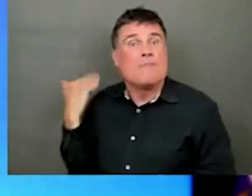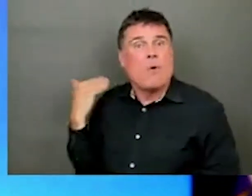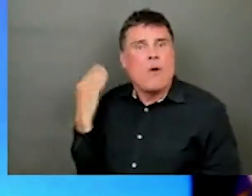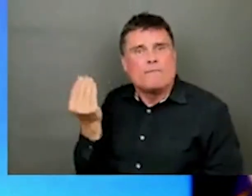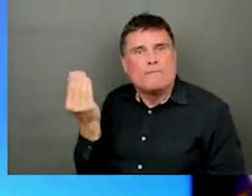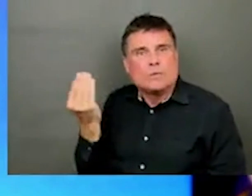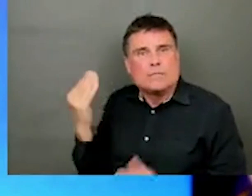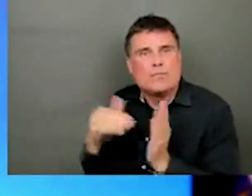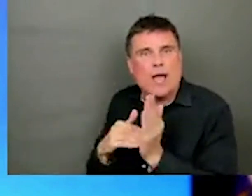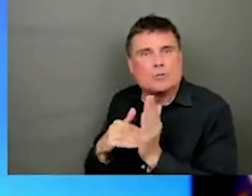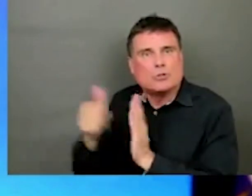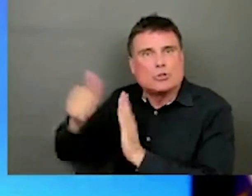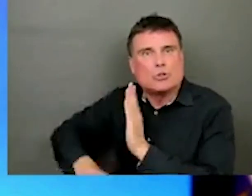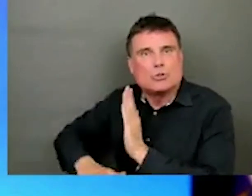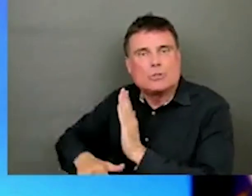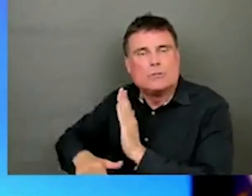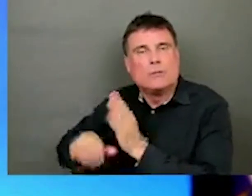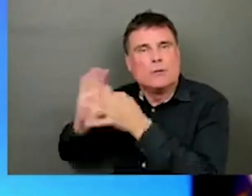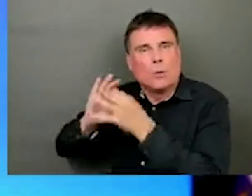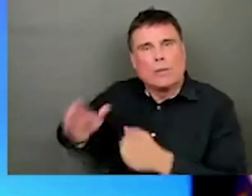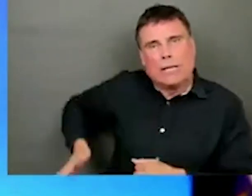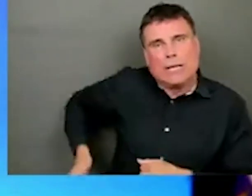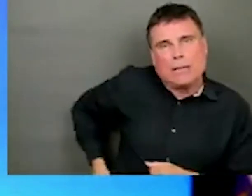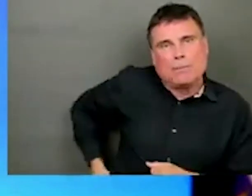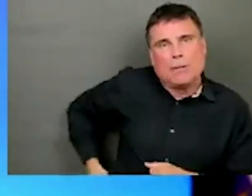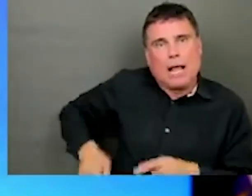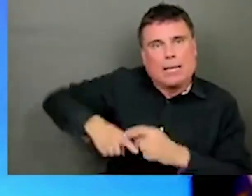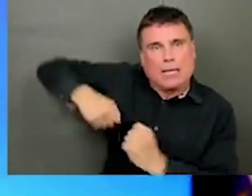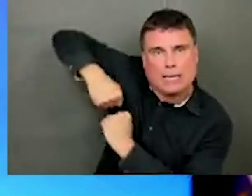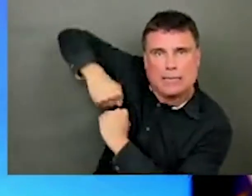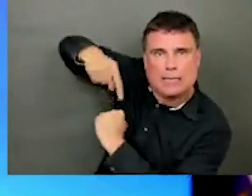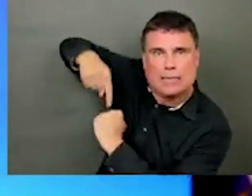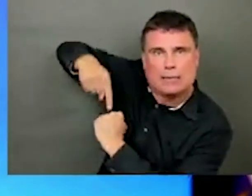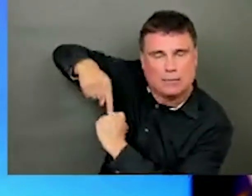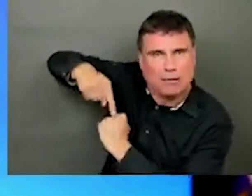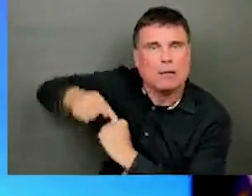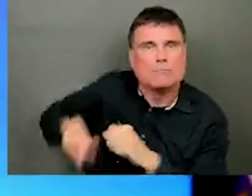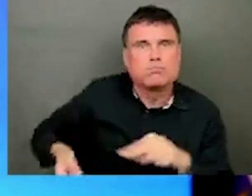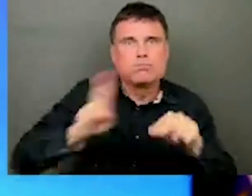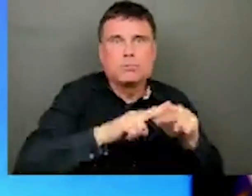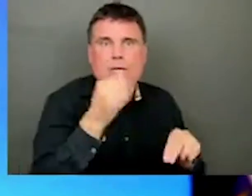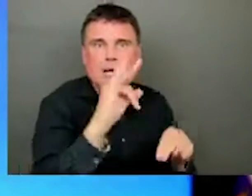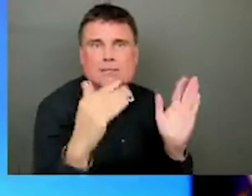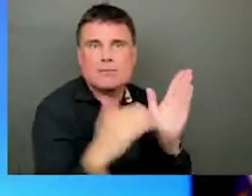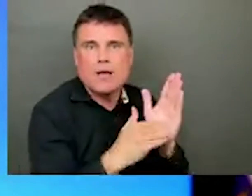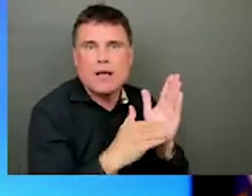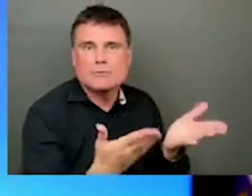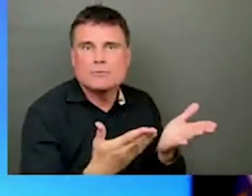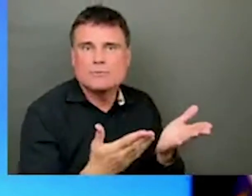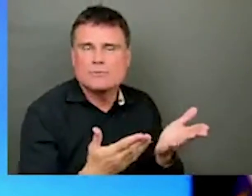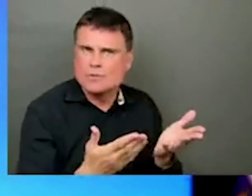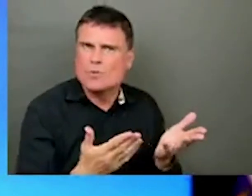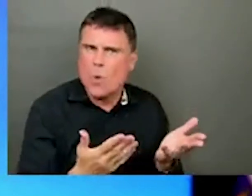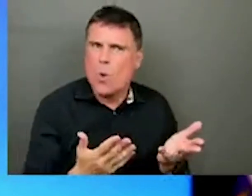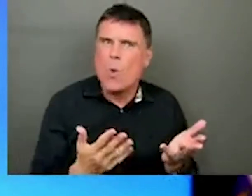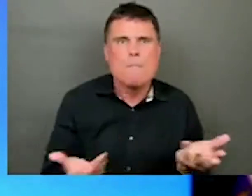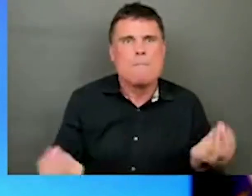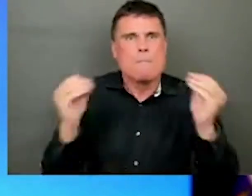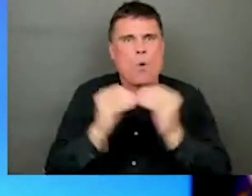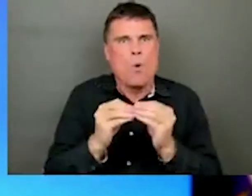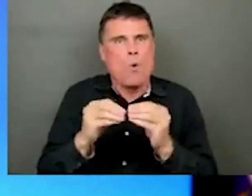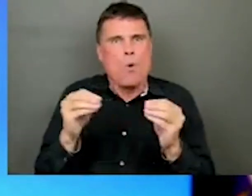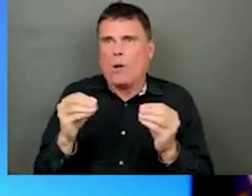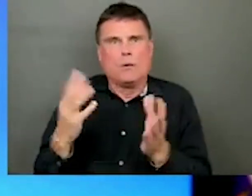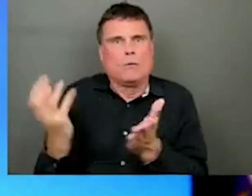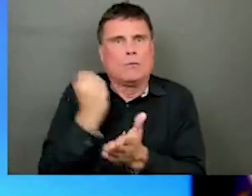the system, which we met with more resources in the system, but it also meant thousands of people getting their surgery sooner than they had done